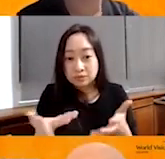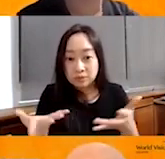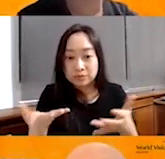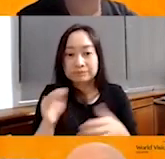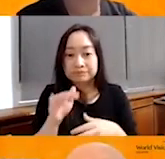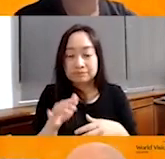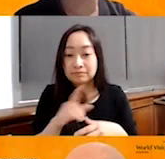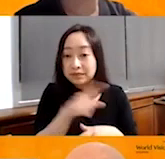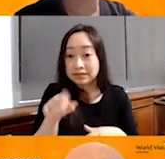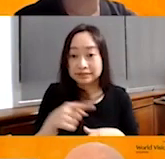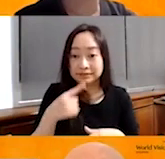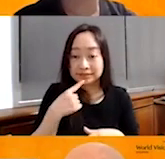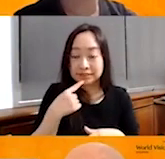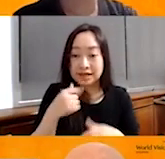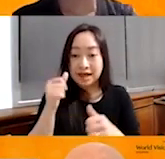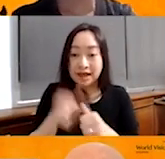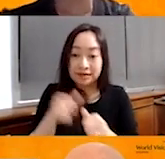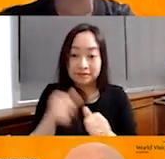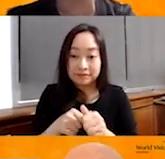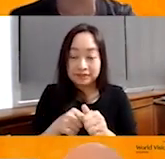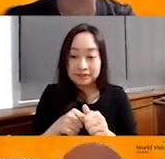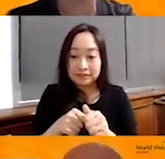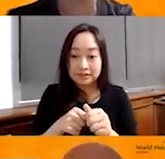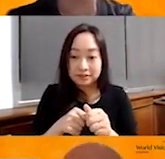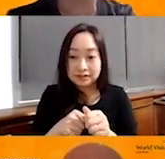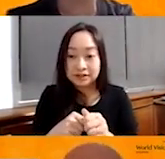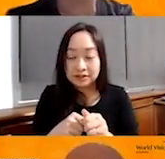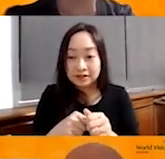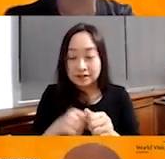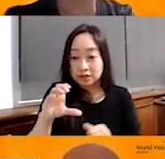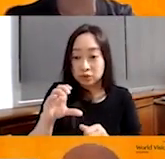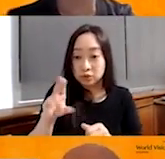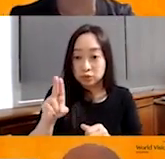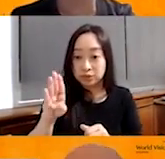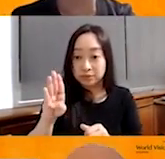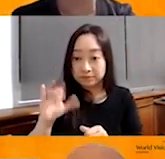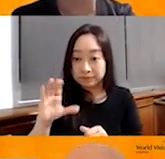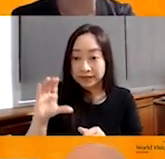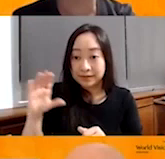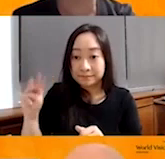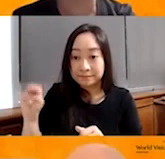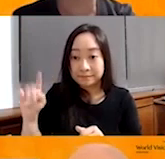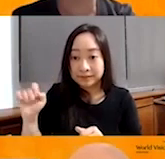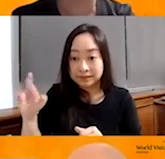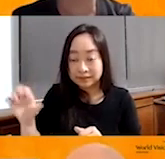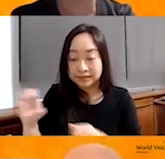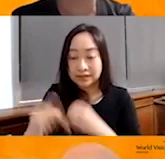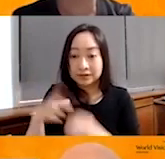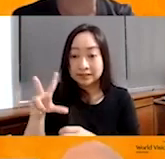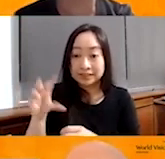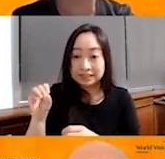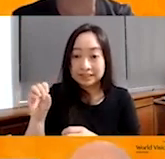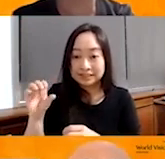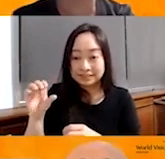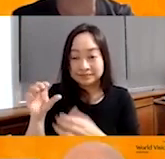you know, they mentioned that every cubic metric of water is around 30 shekels, which is